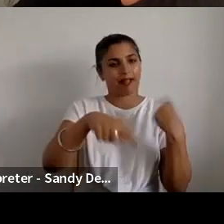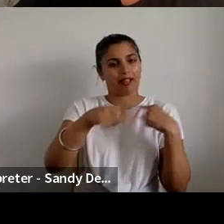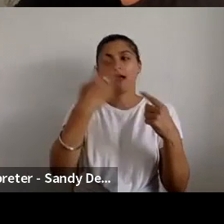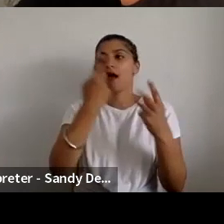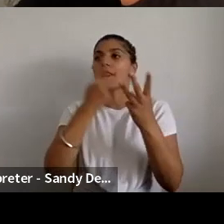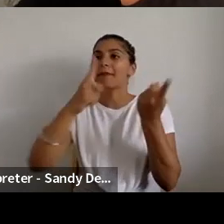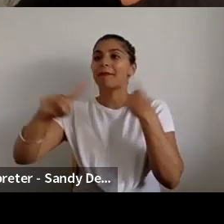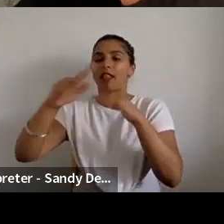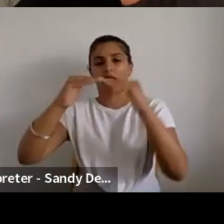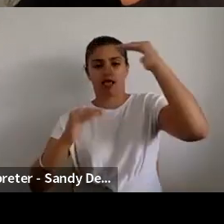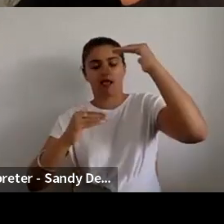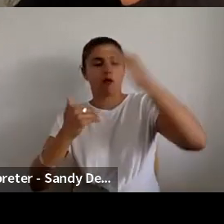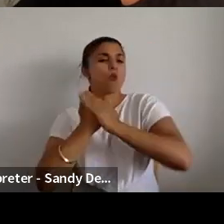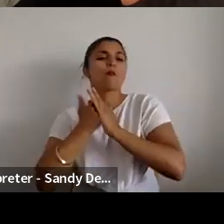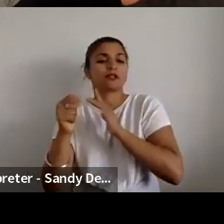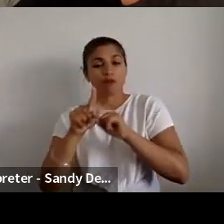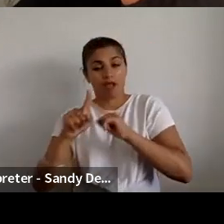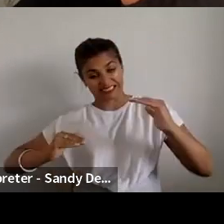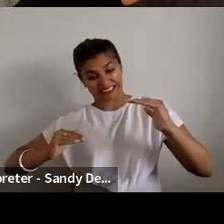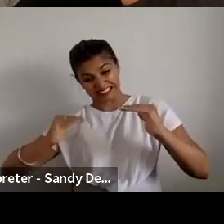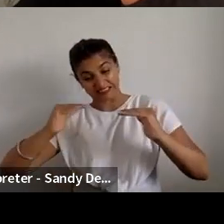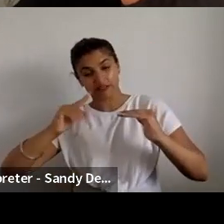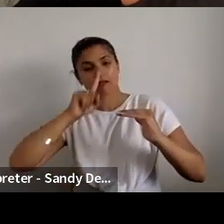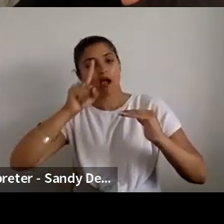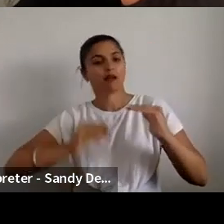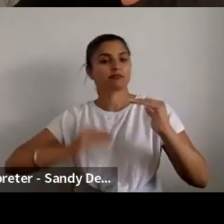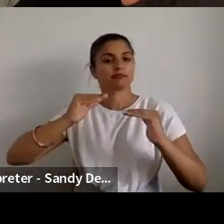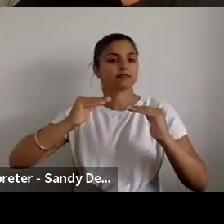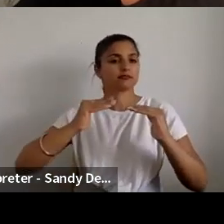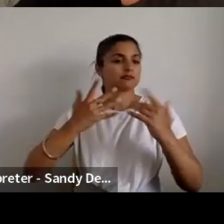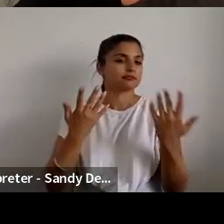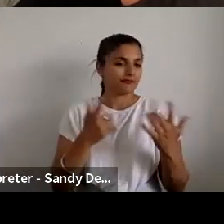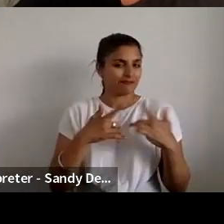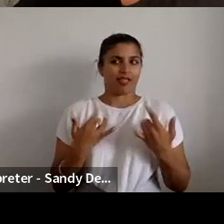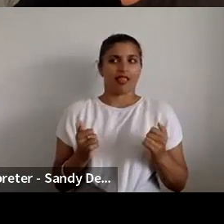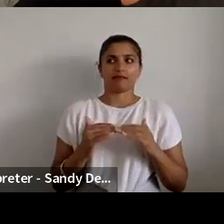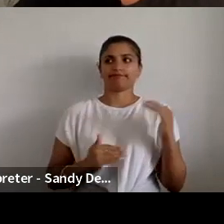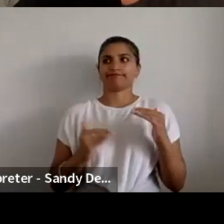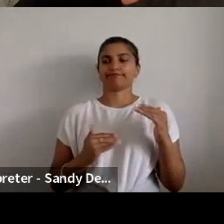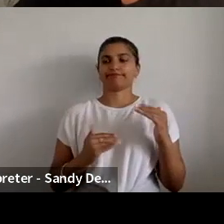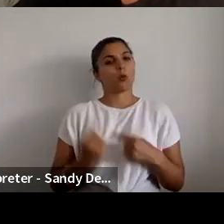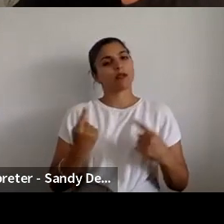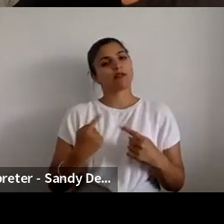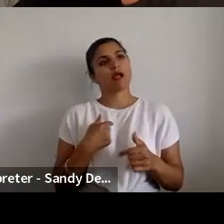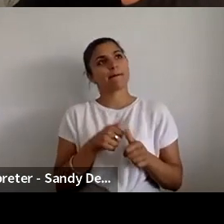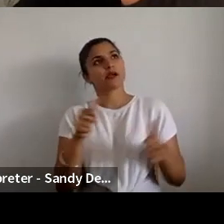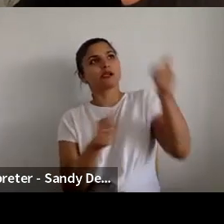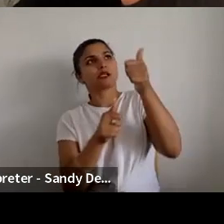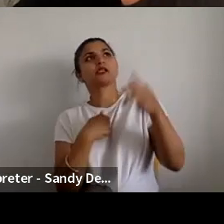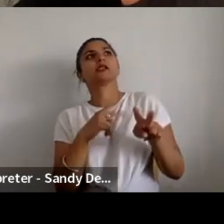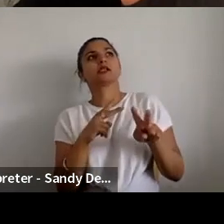way of selecting it. And there was some sense from some quarters that actually